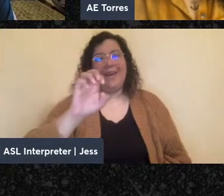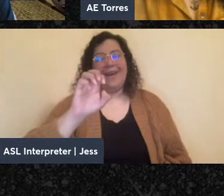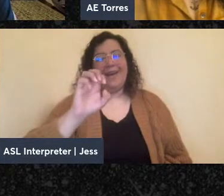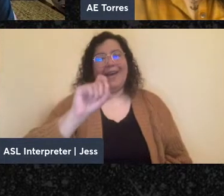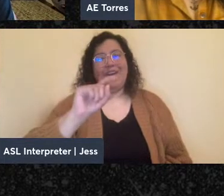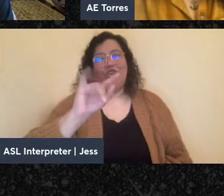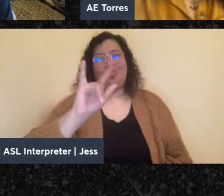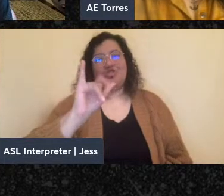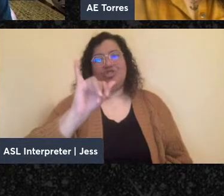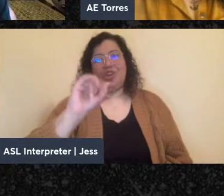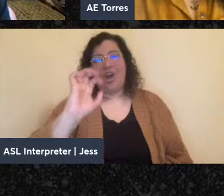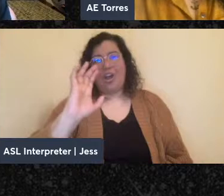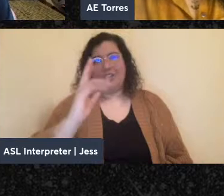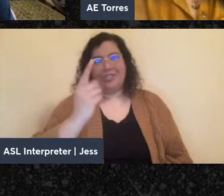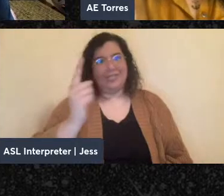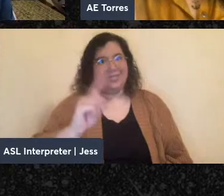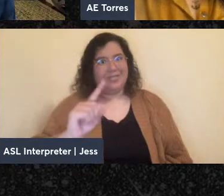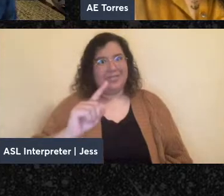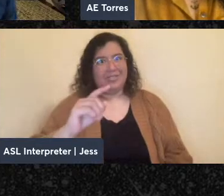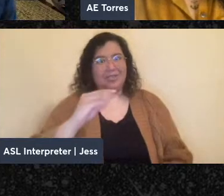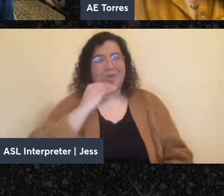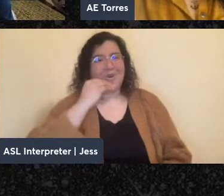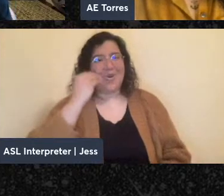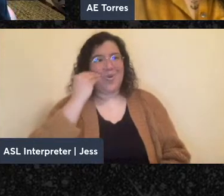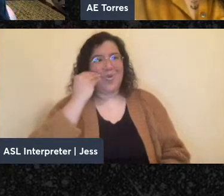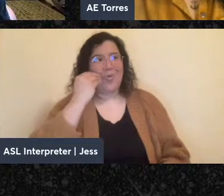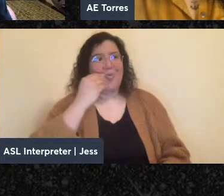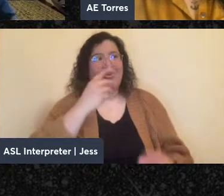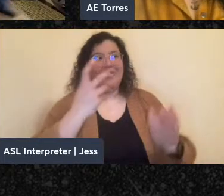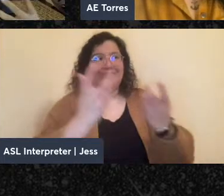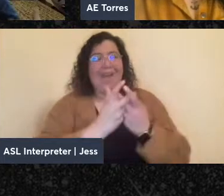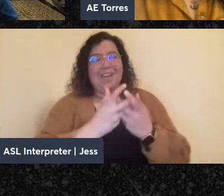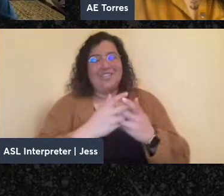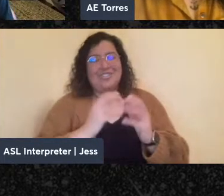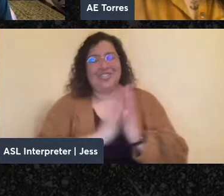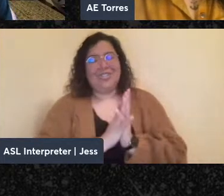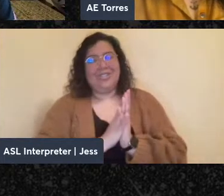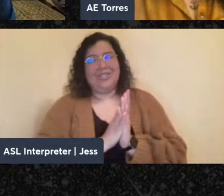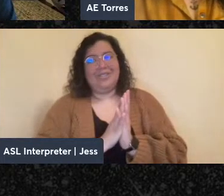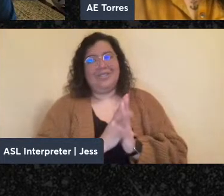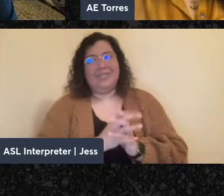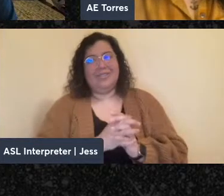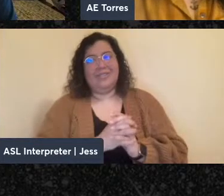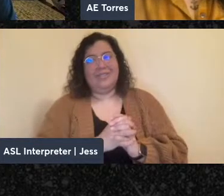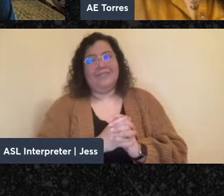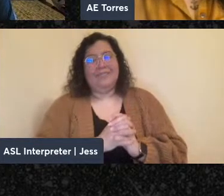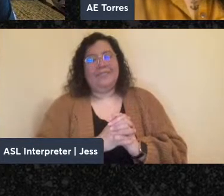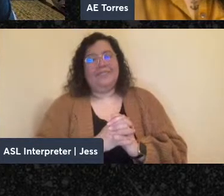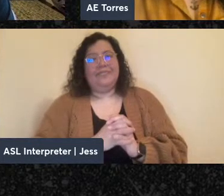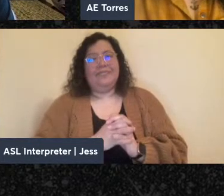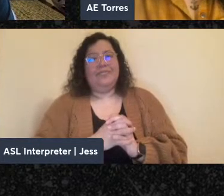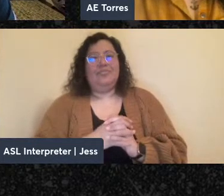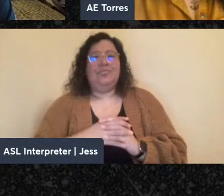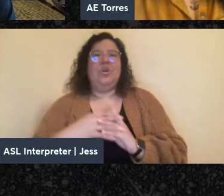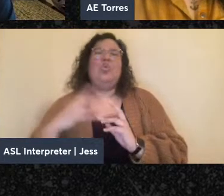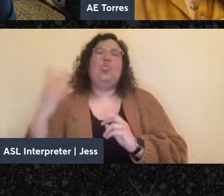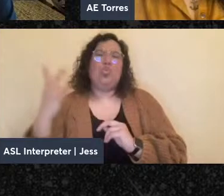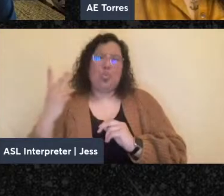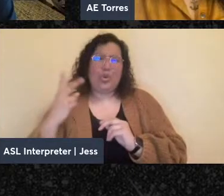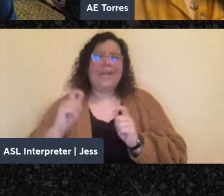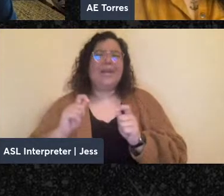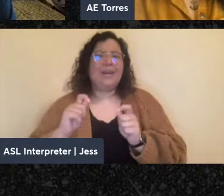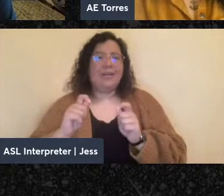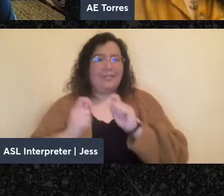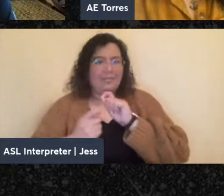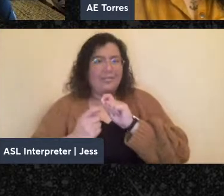particularly appropriate. Although, right, we did alter it for the purpose